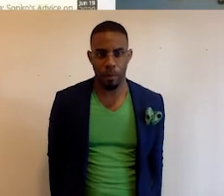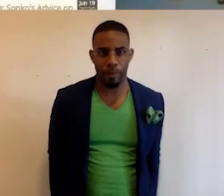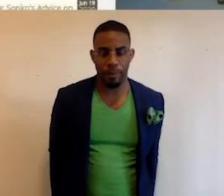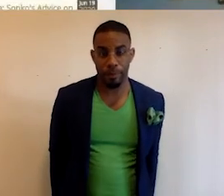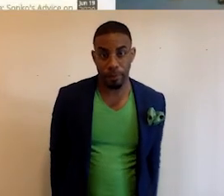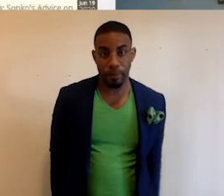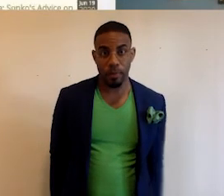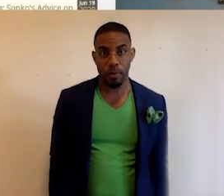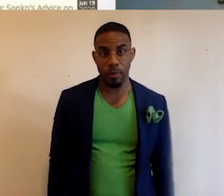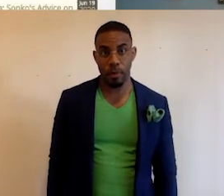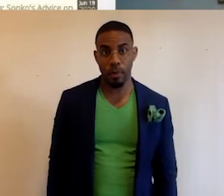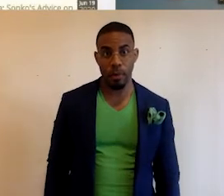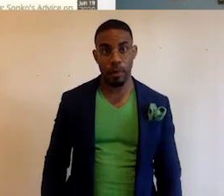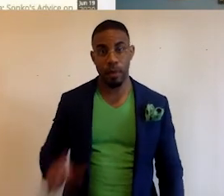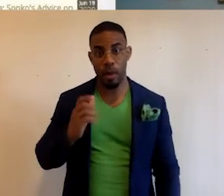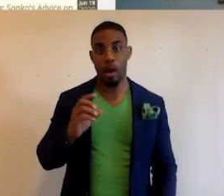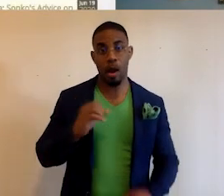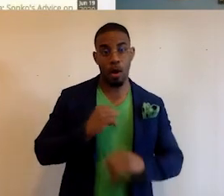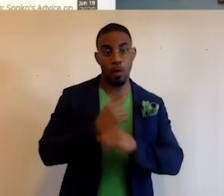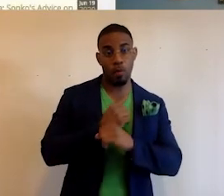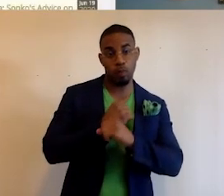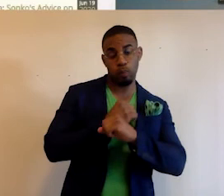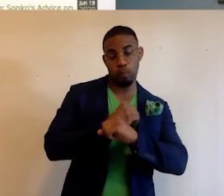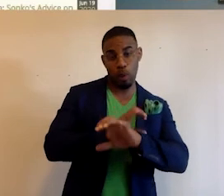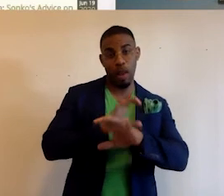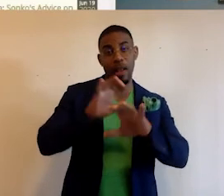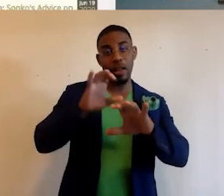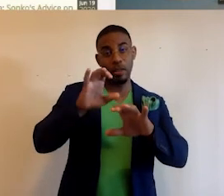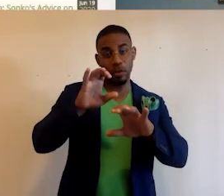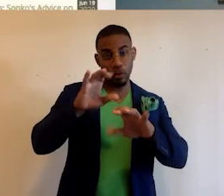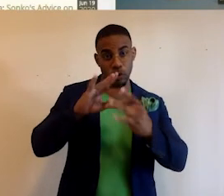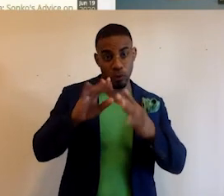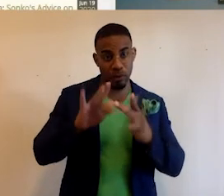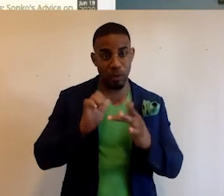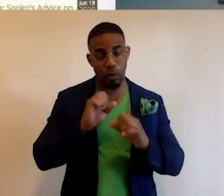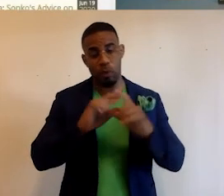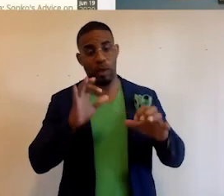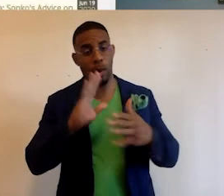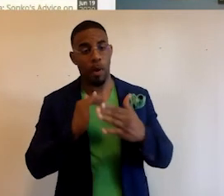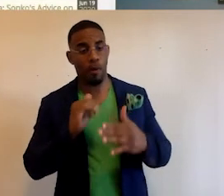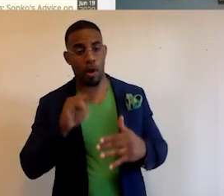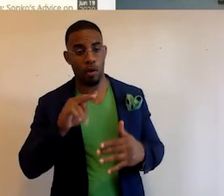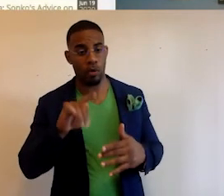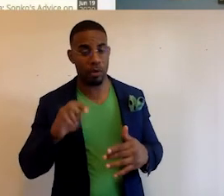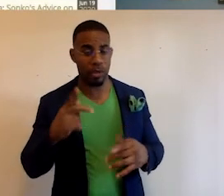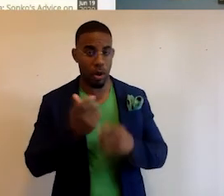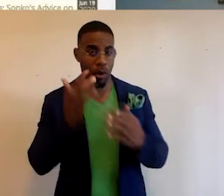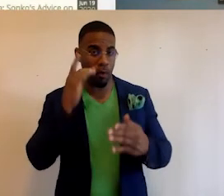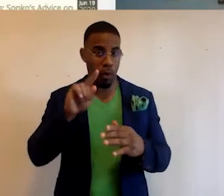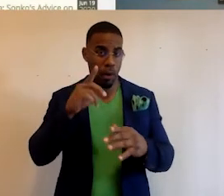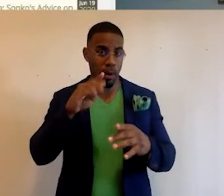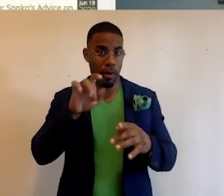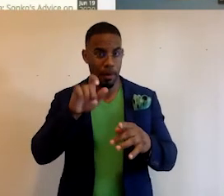This is our Wakanda news site. We've just released that as part of our Juneteenth offering. If you go to blackfacts